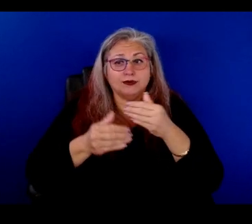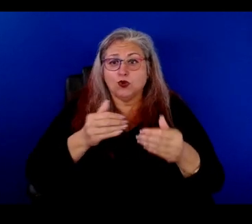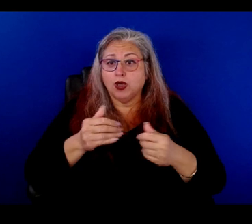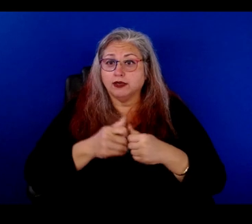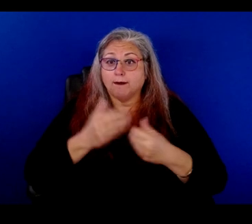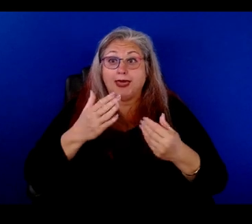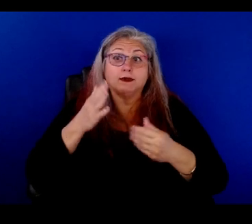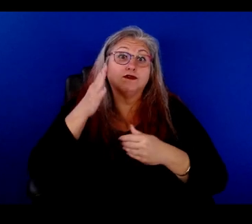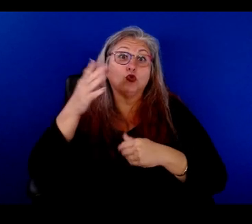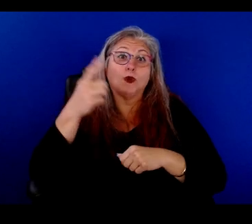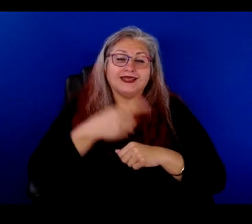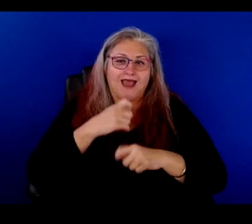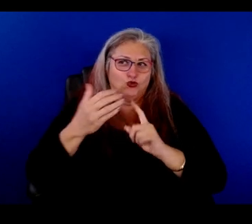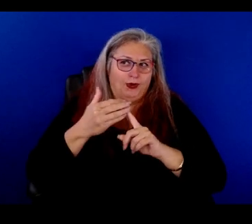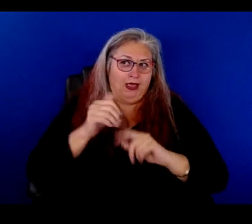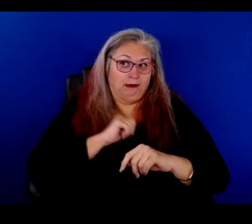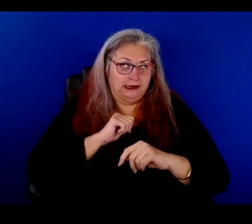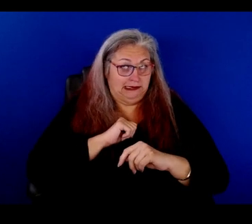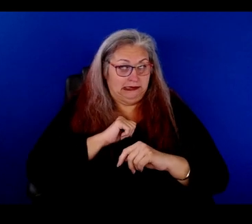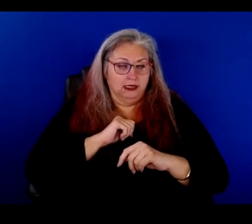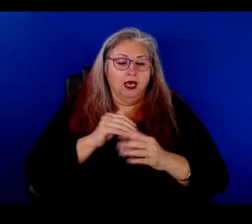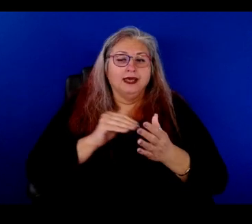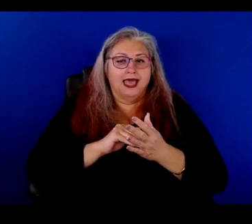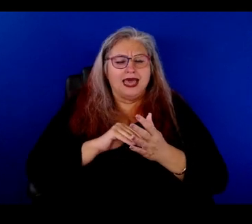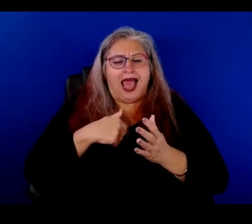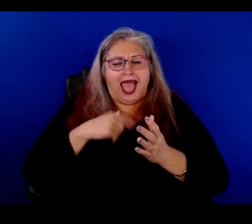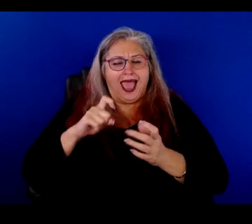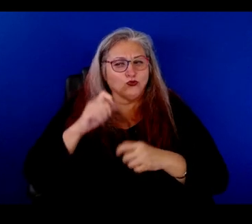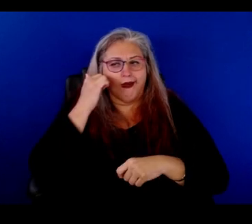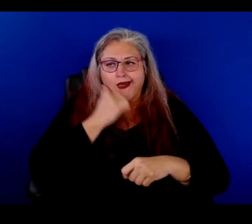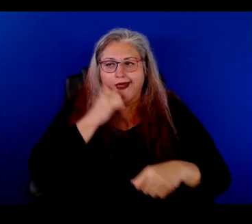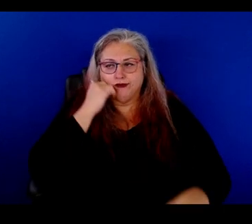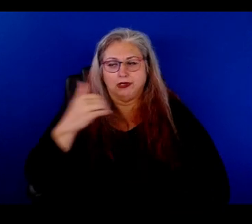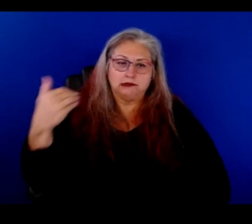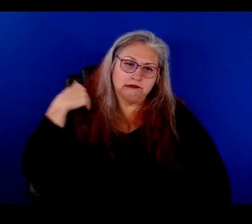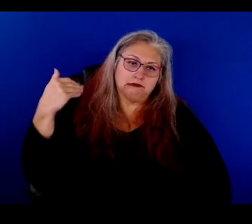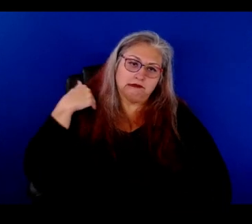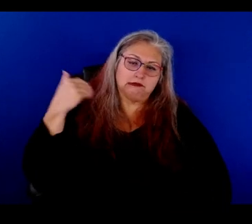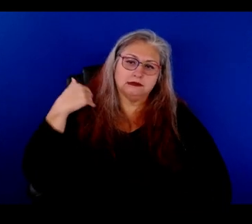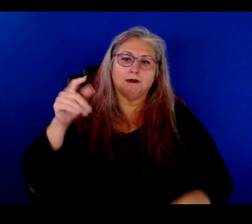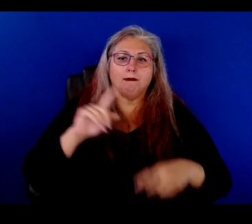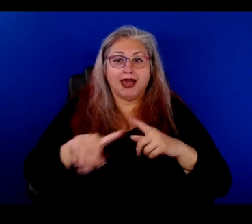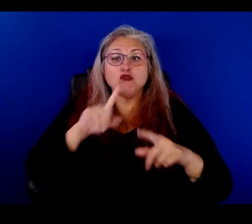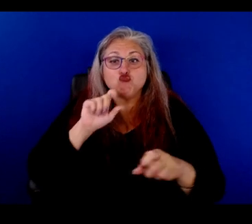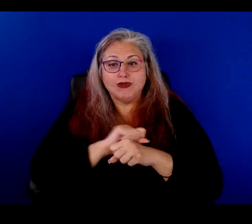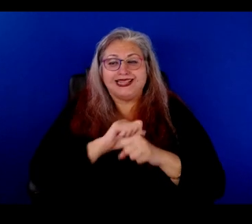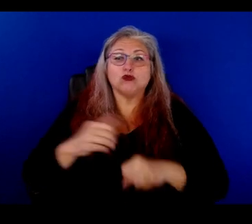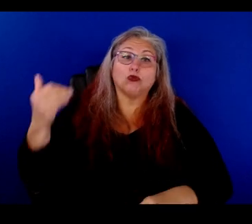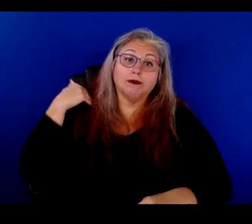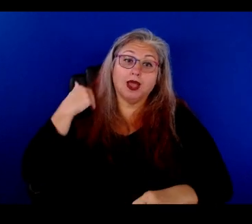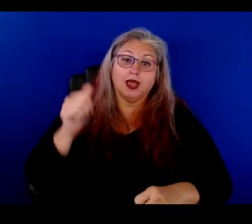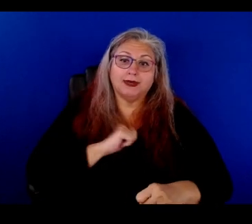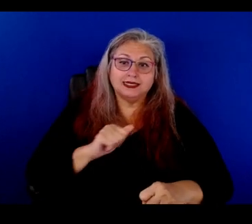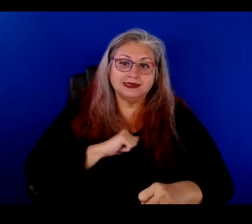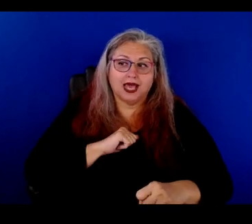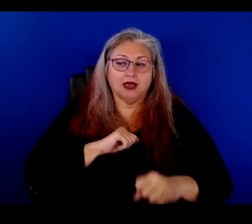maybe one of these days I'm going to have to remind myself of that again, which I do every day, you know, uh, but literally remind myself, what did